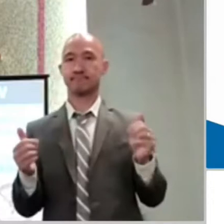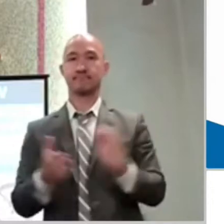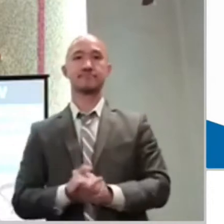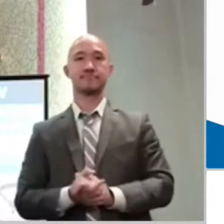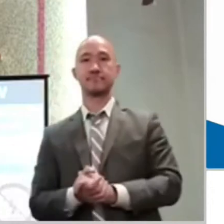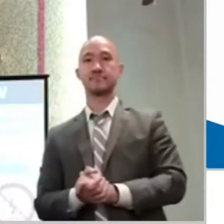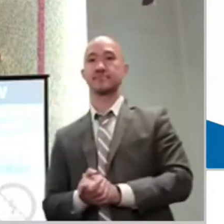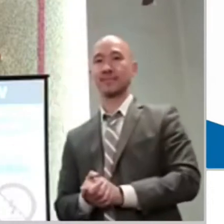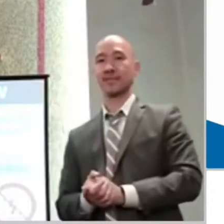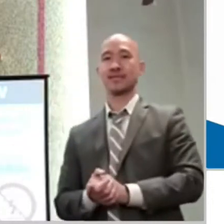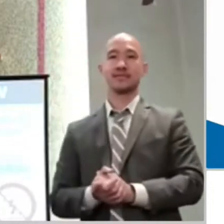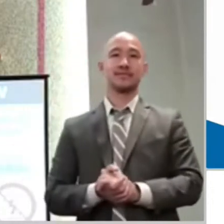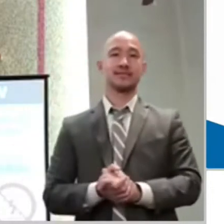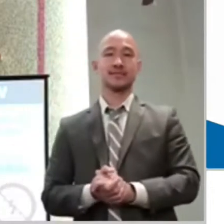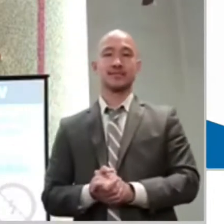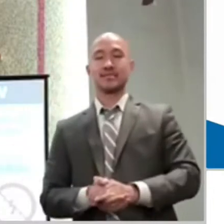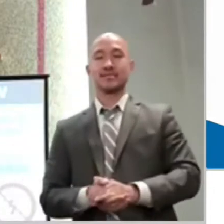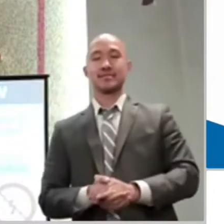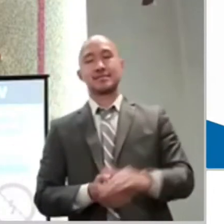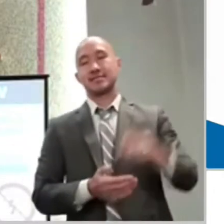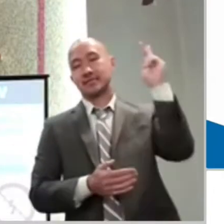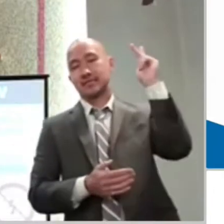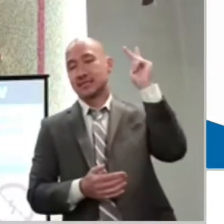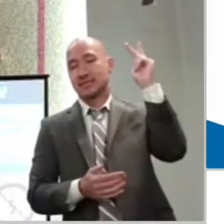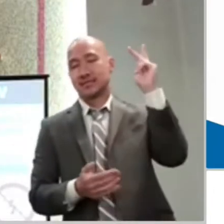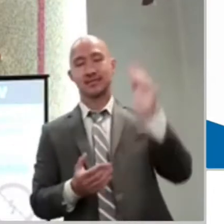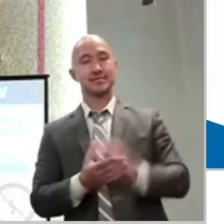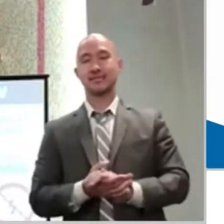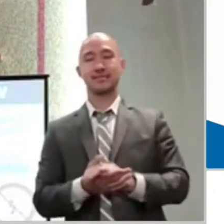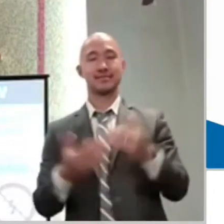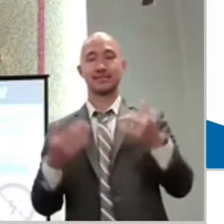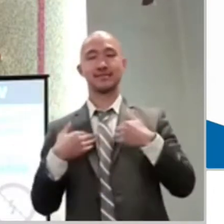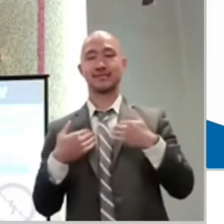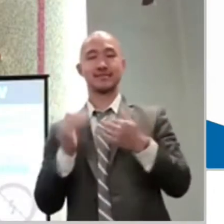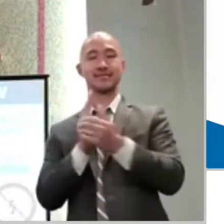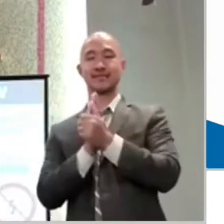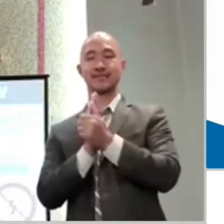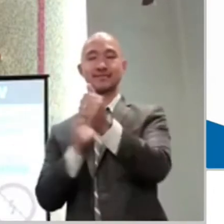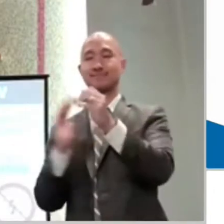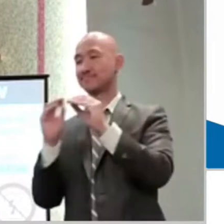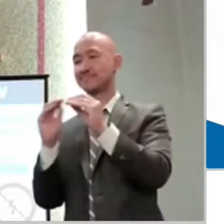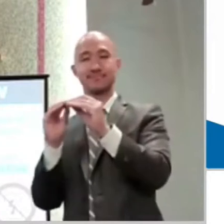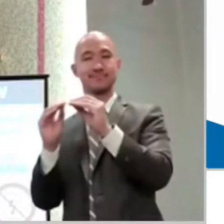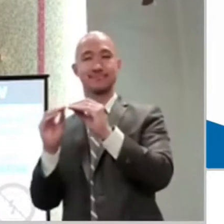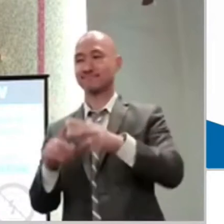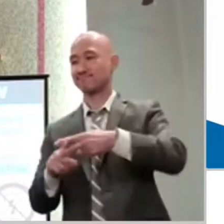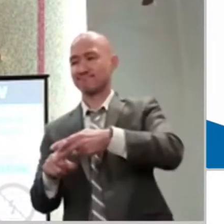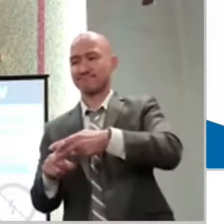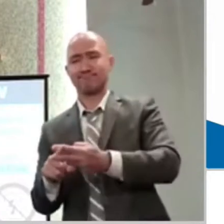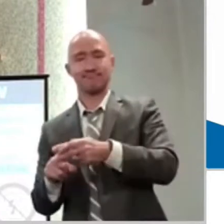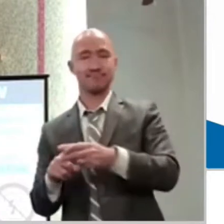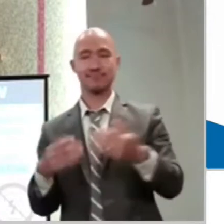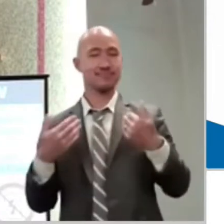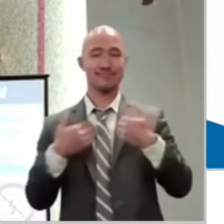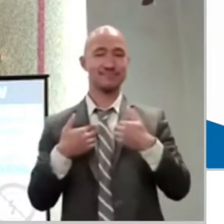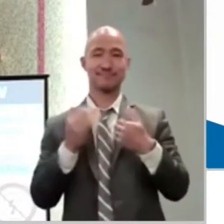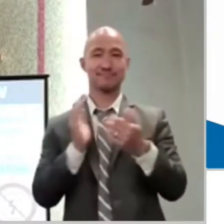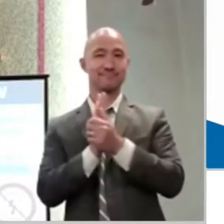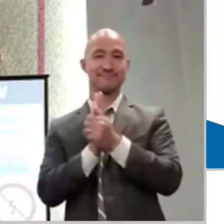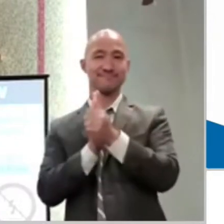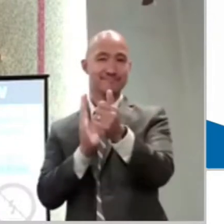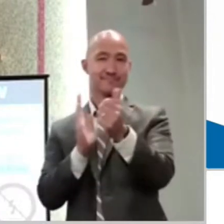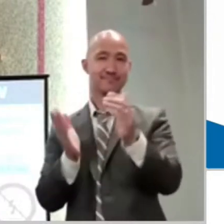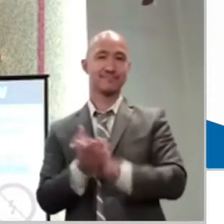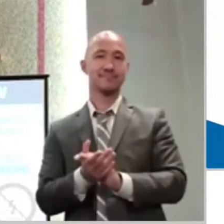I don't have the knowledge or the talent to fix physical things myself, you know. Although I'm getting a little better, know, YouTube